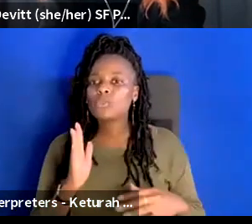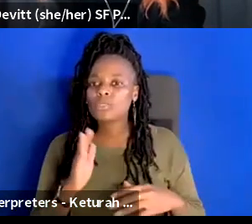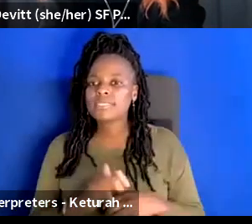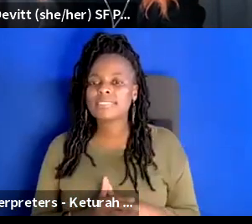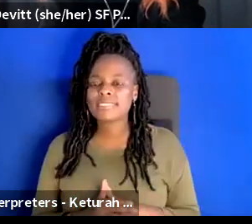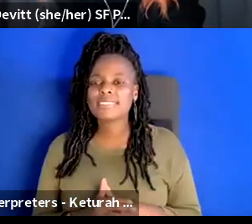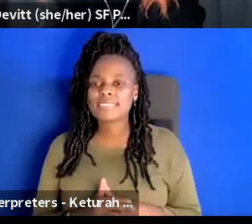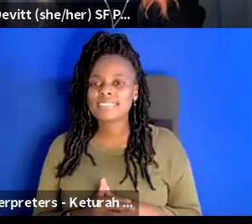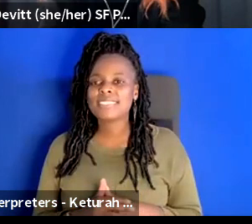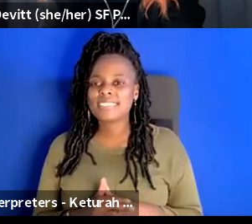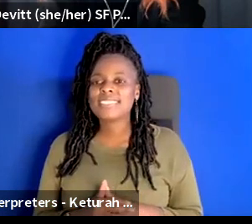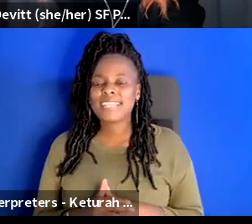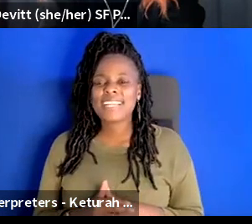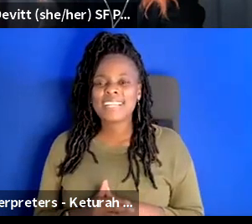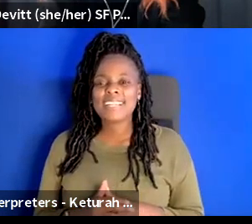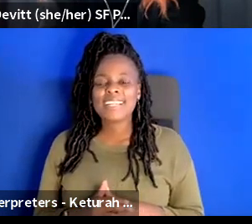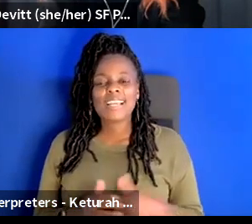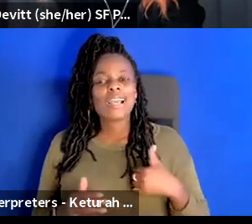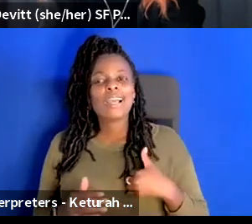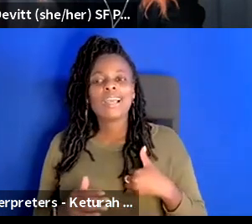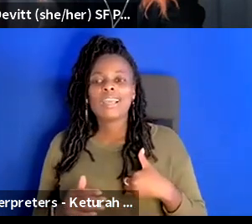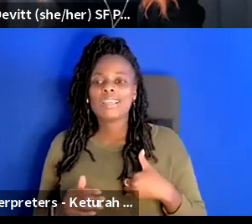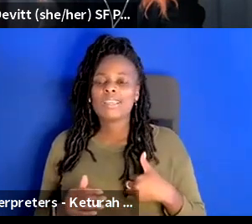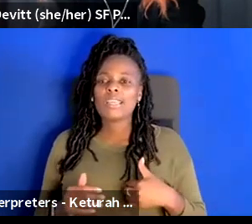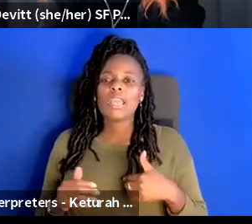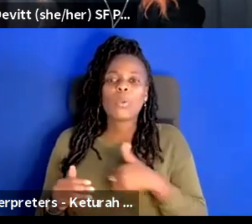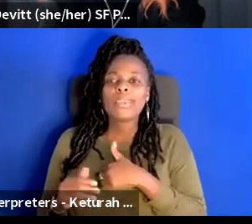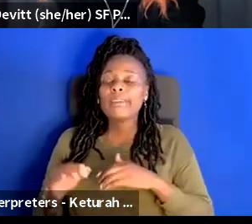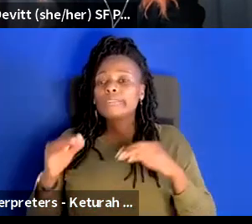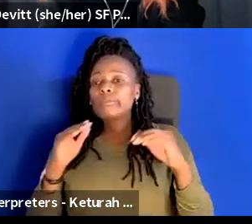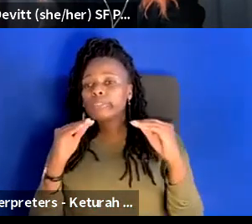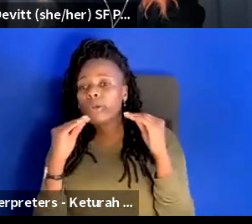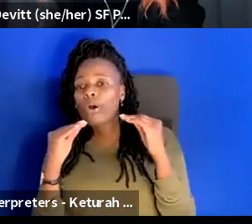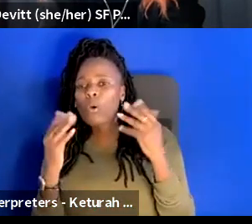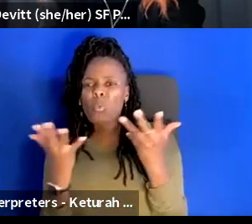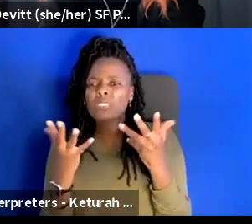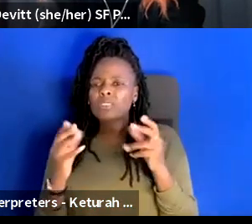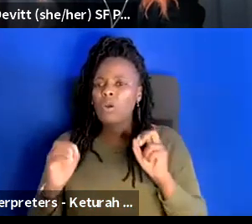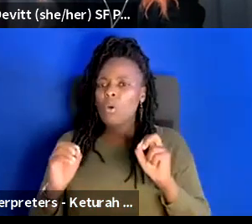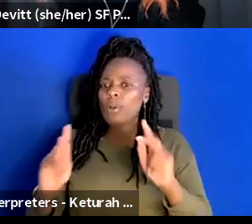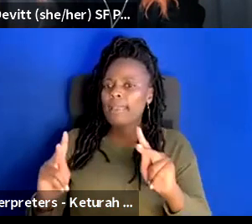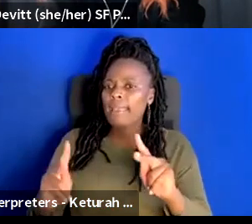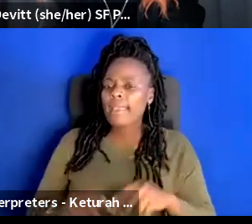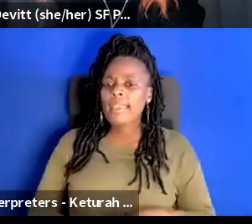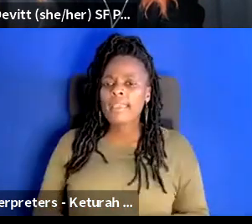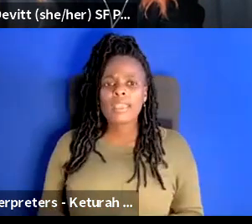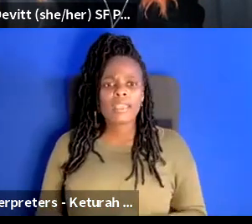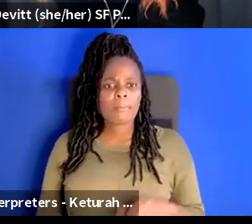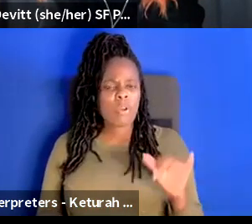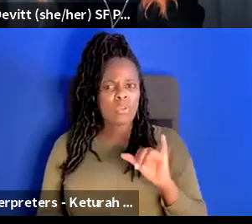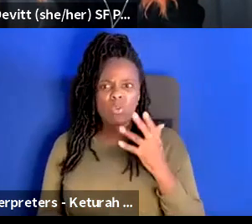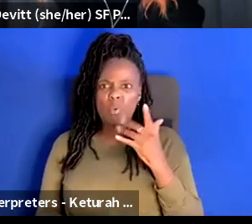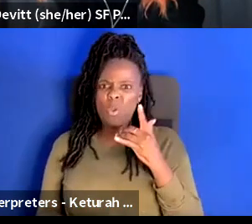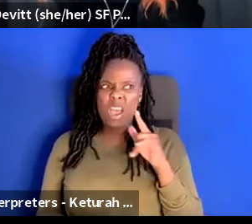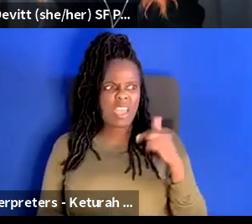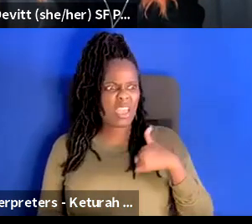where are the kids taught what's okay and but also what why are we enforcing the same